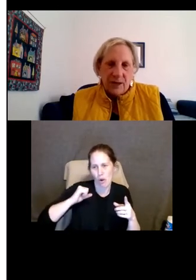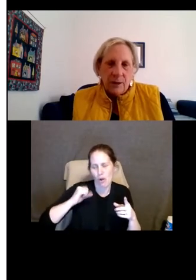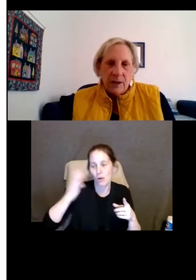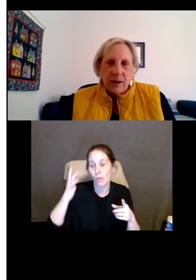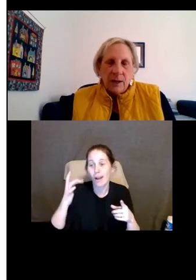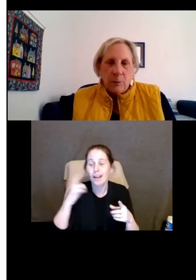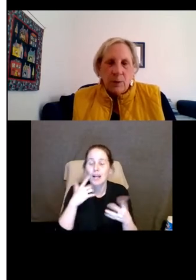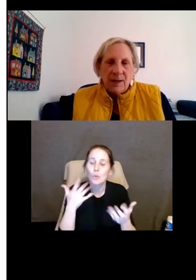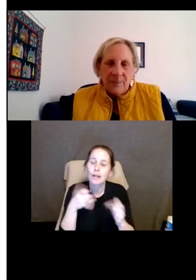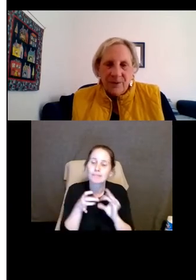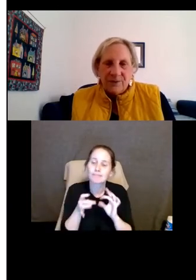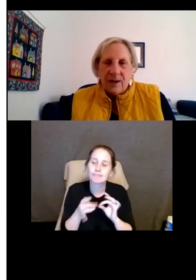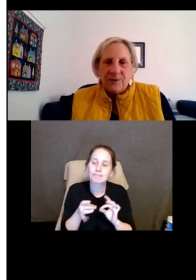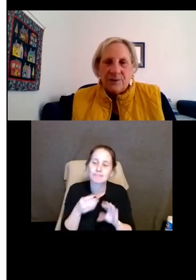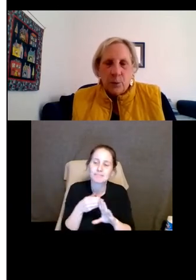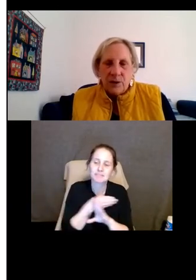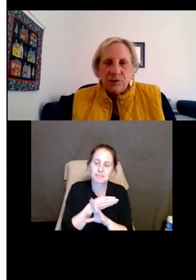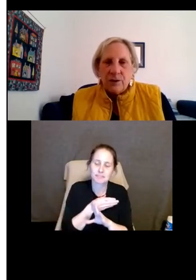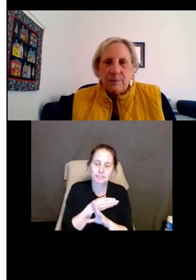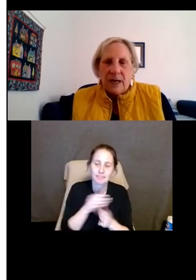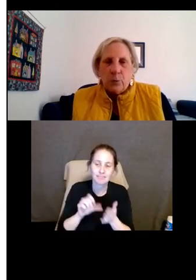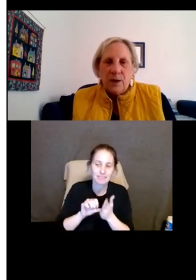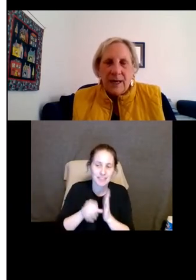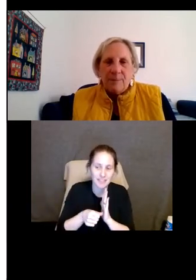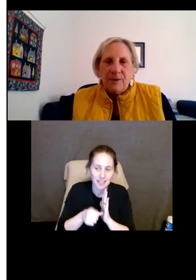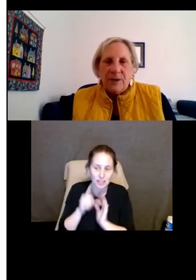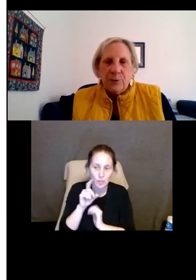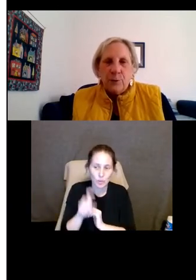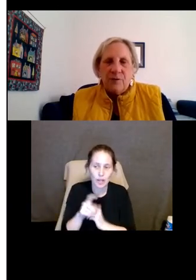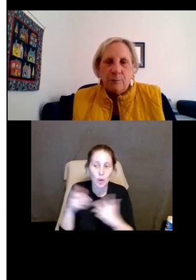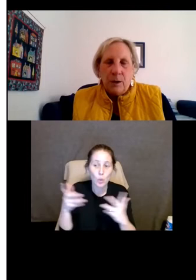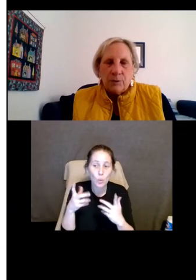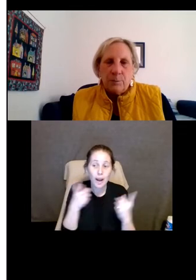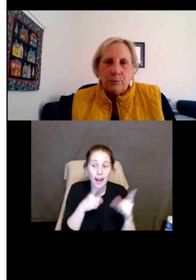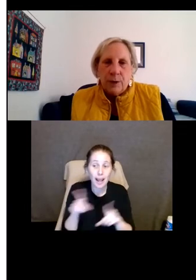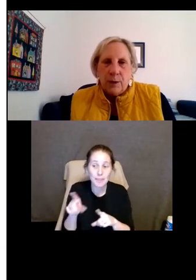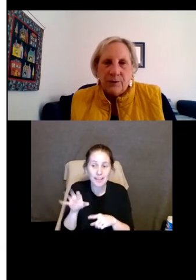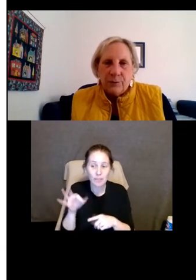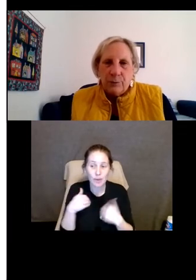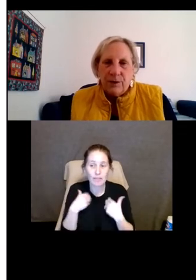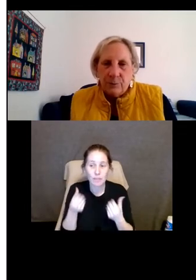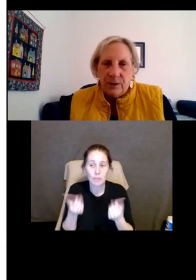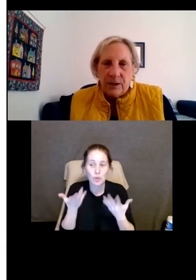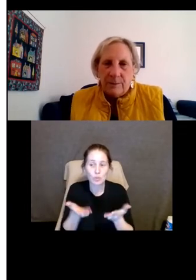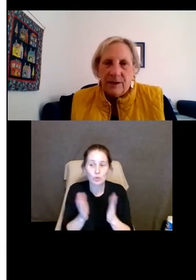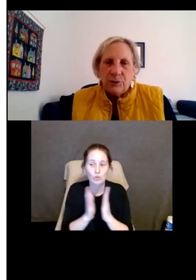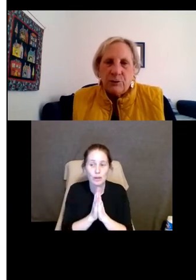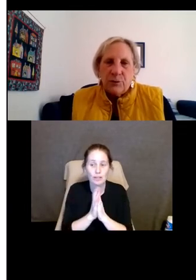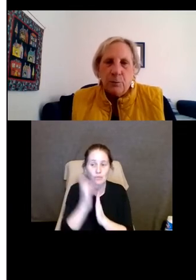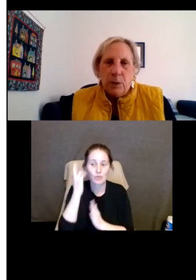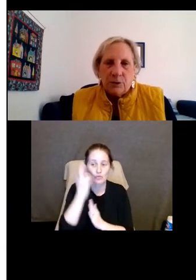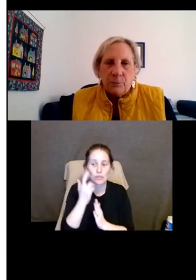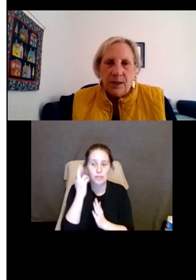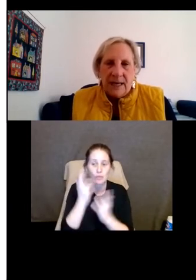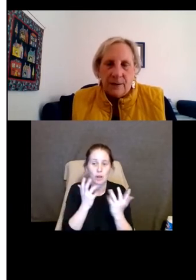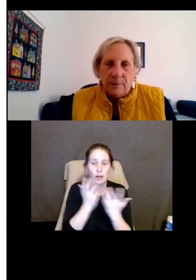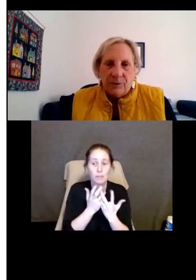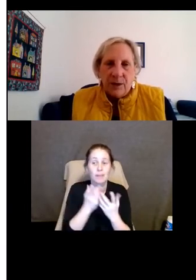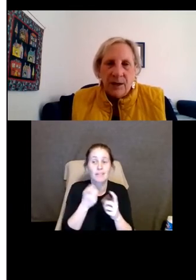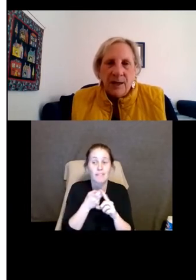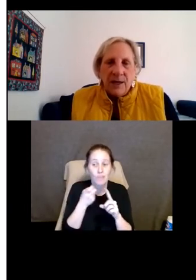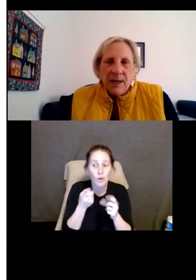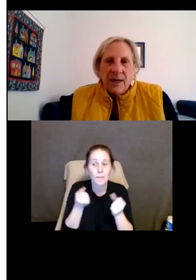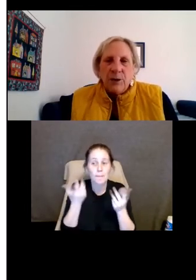I want to say, I want to emphasize the question about what happens if you have multiple requests for reasonable accommodations for multiple